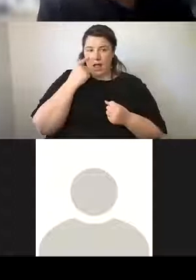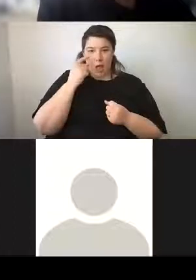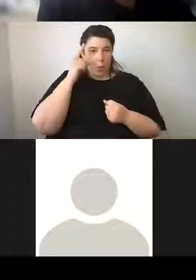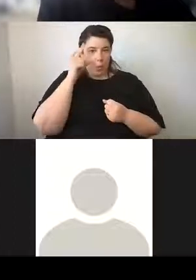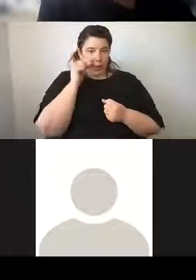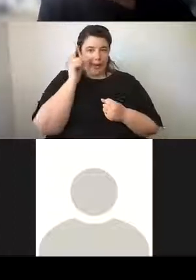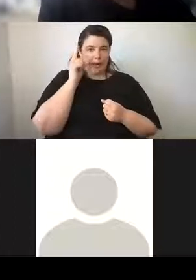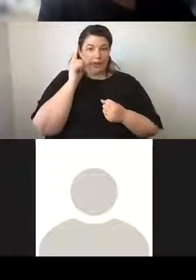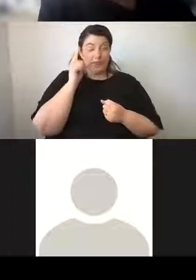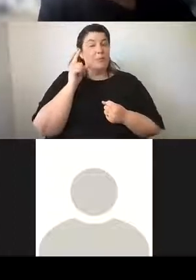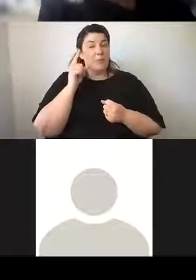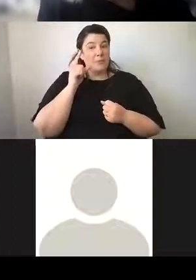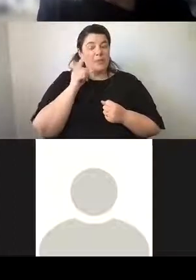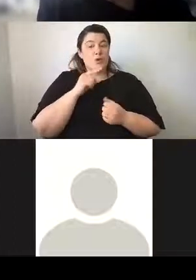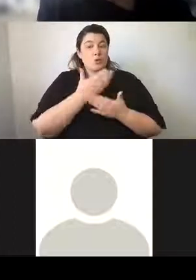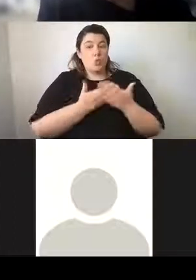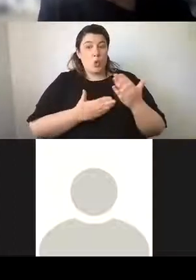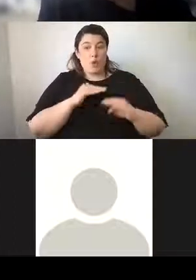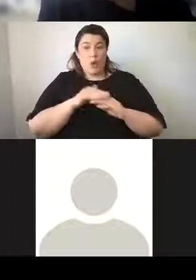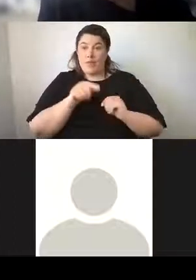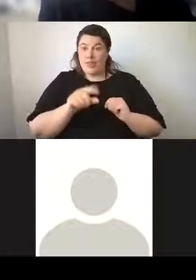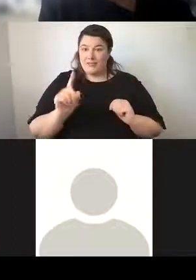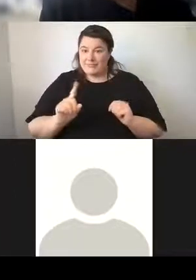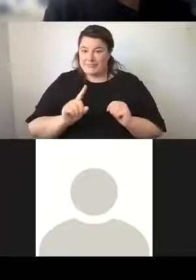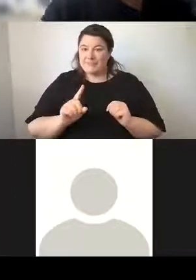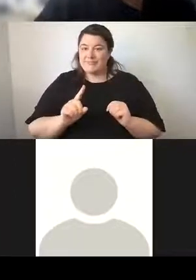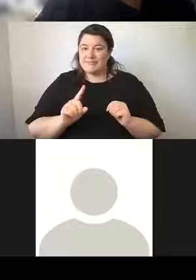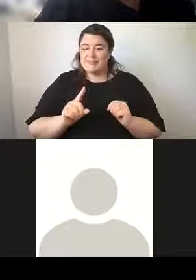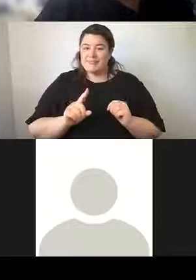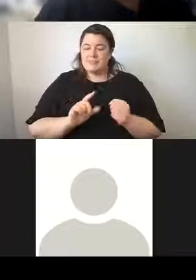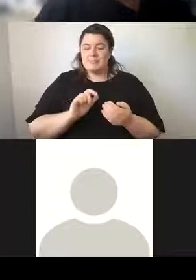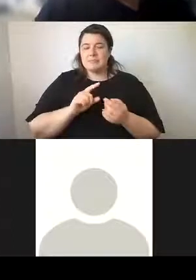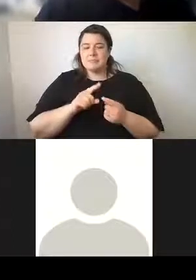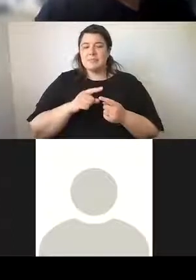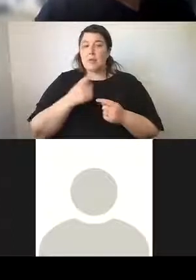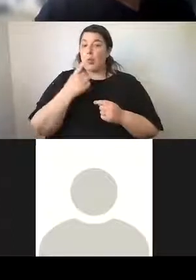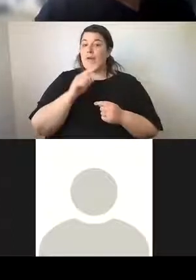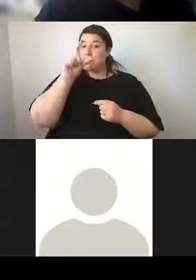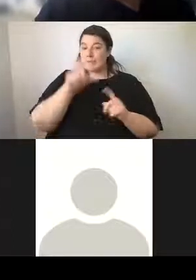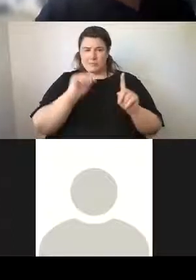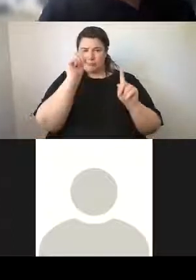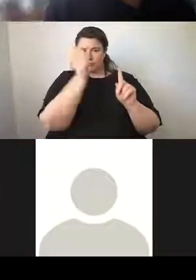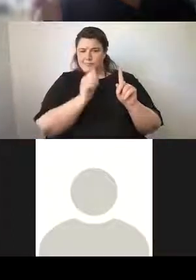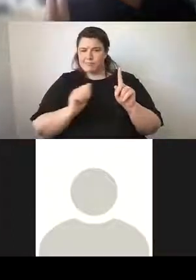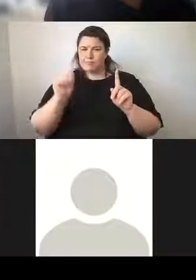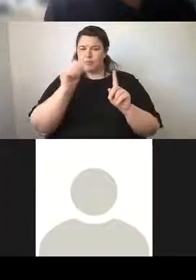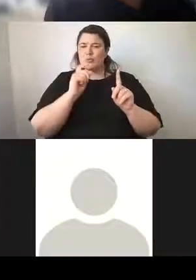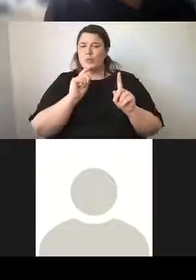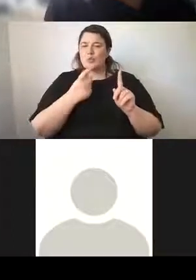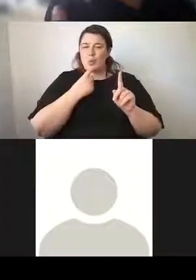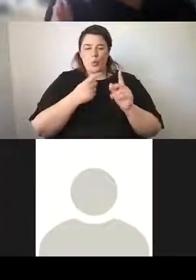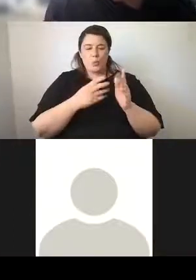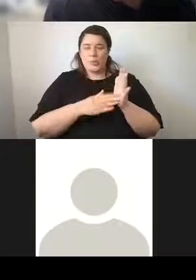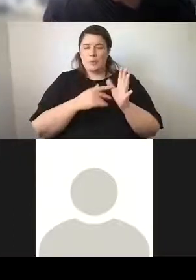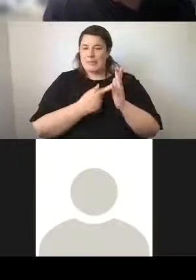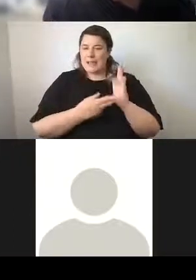And the myth around this was that it was based on one of the stonemasons who used to stand at